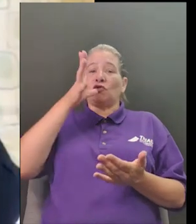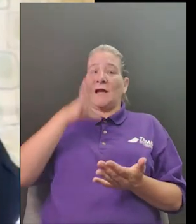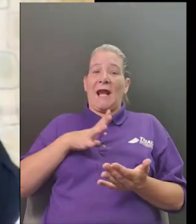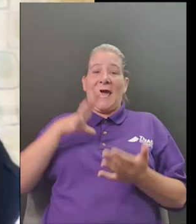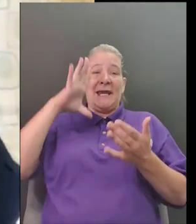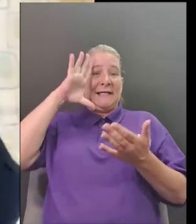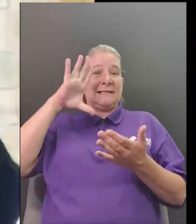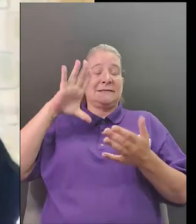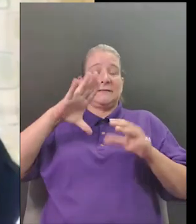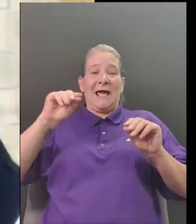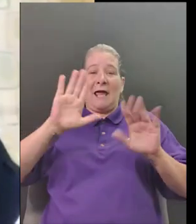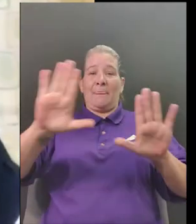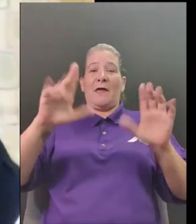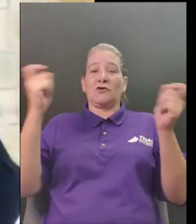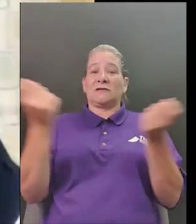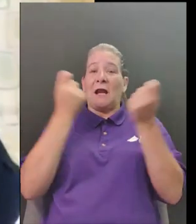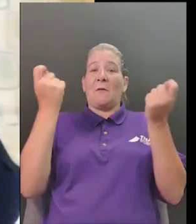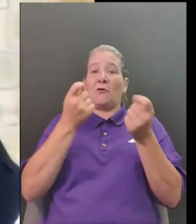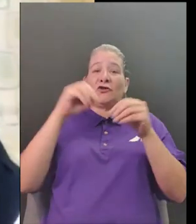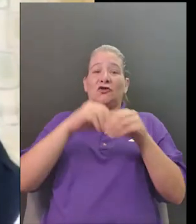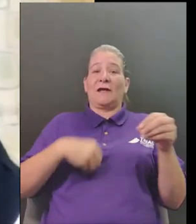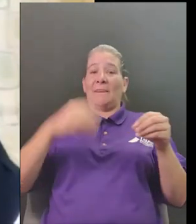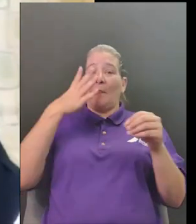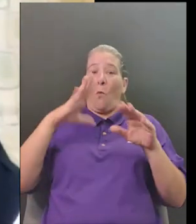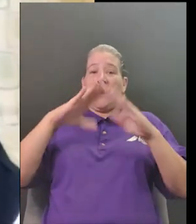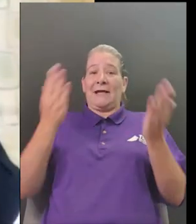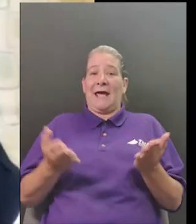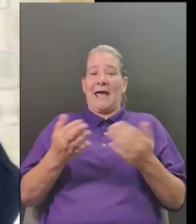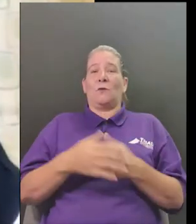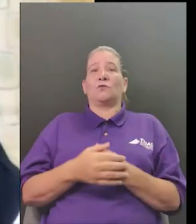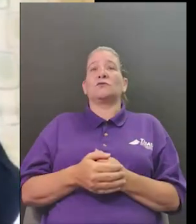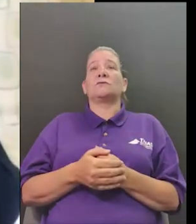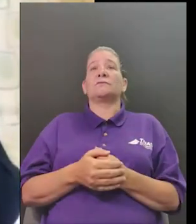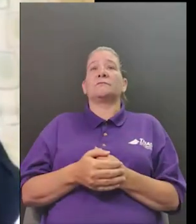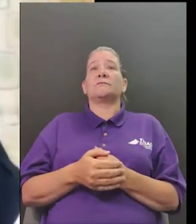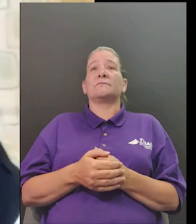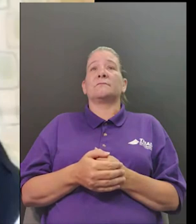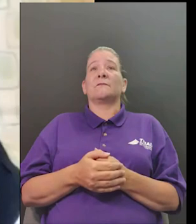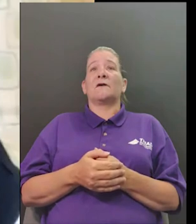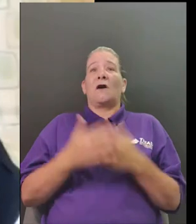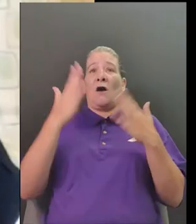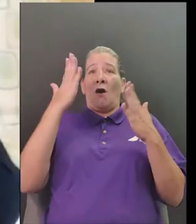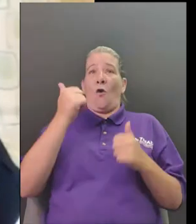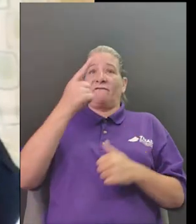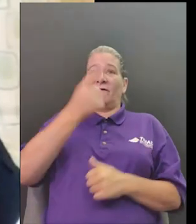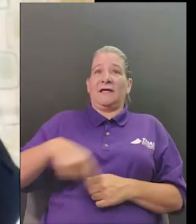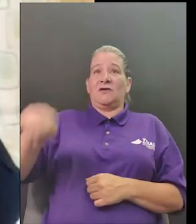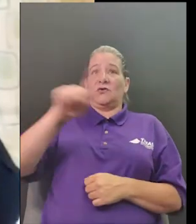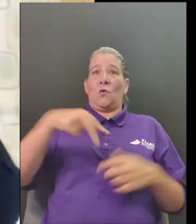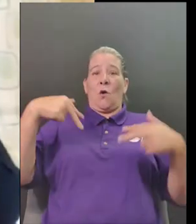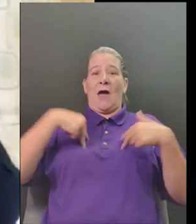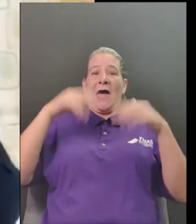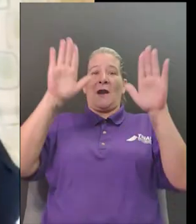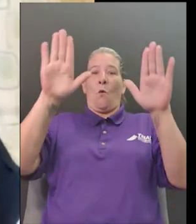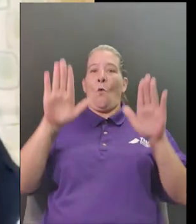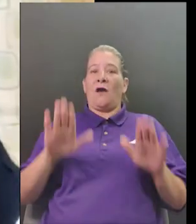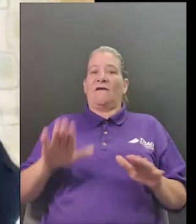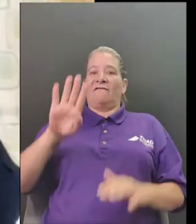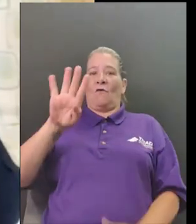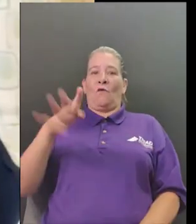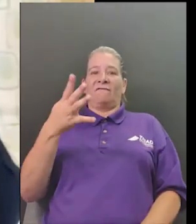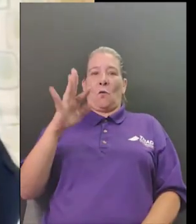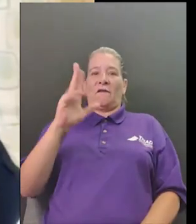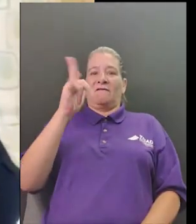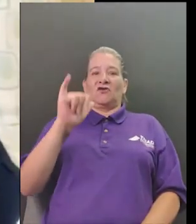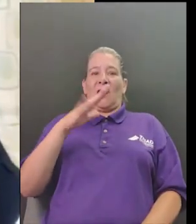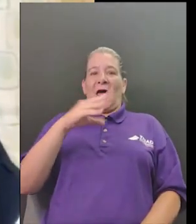um and i am looking forward to lots of fireworks and cookouts this weekend and let